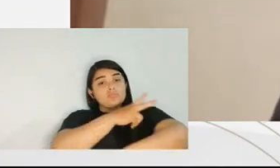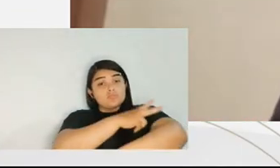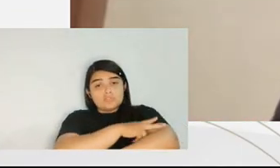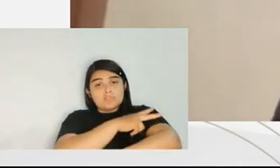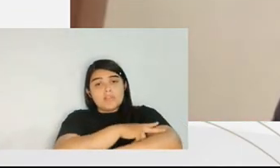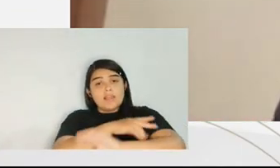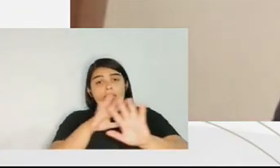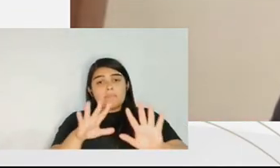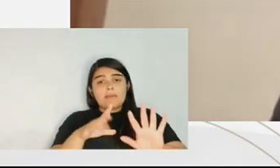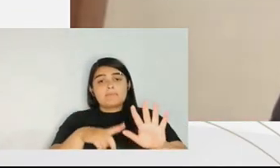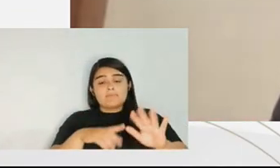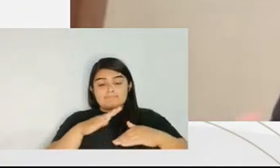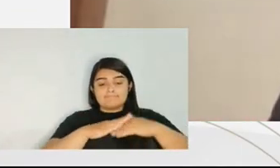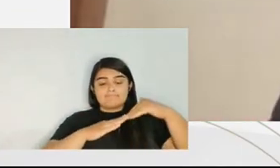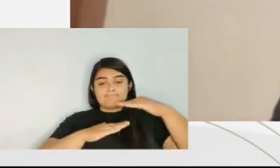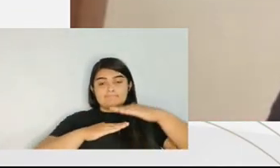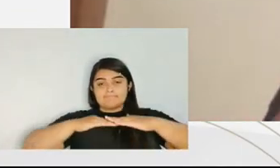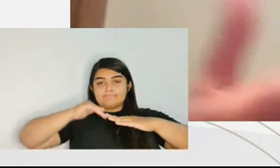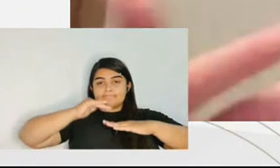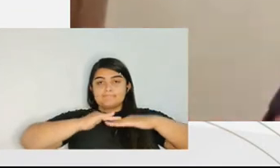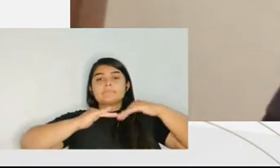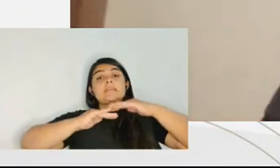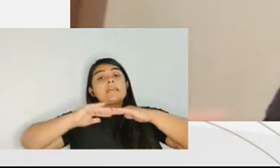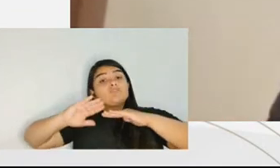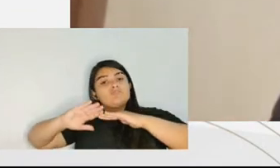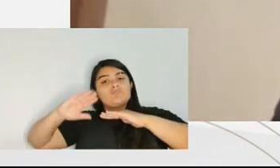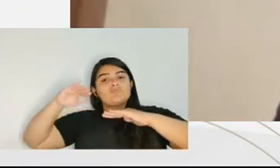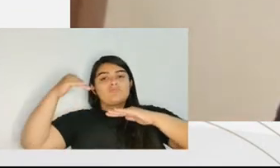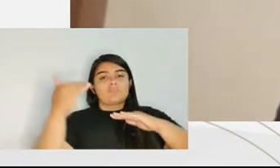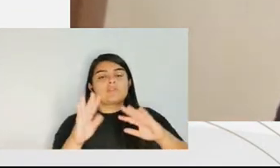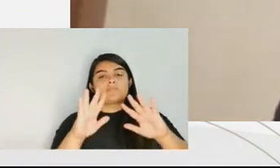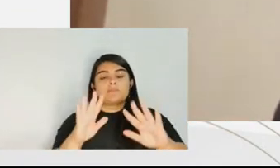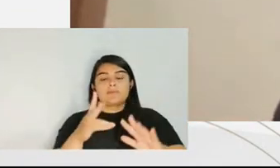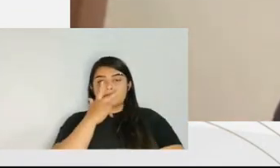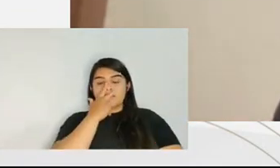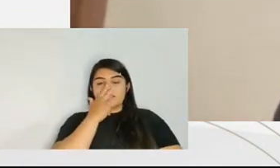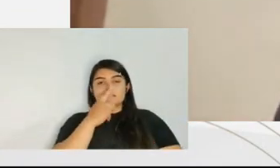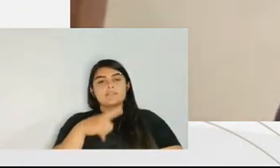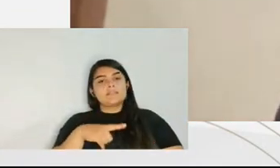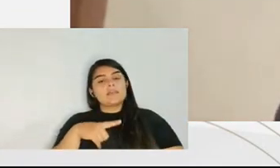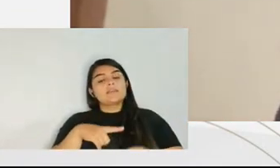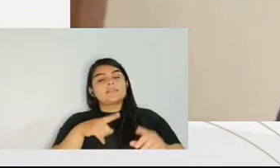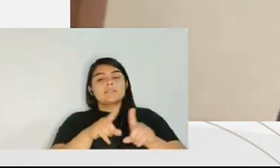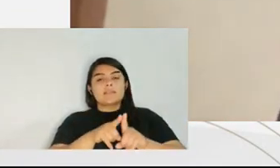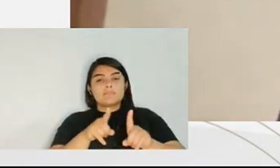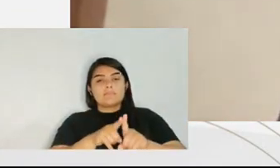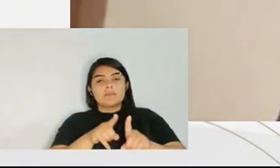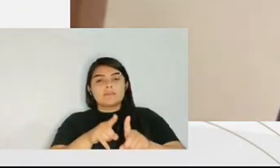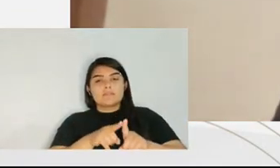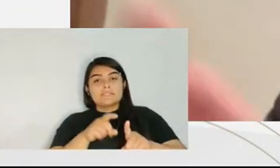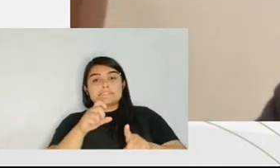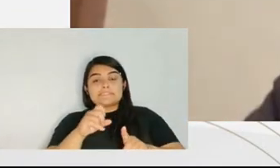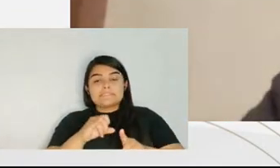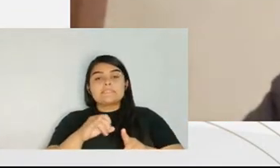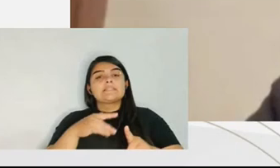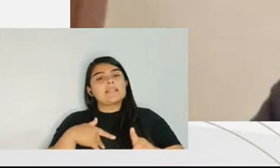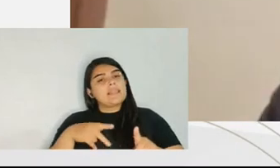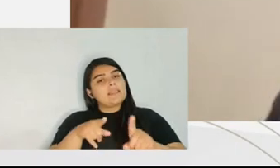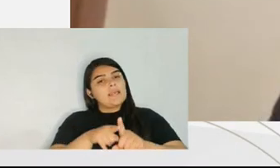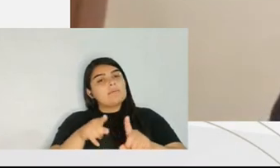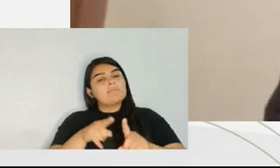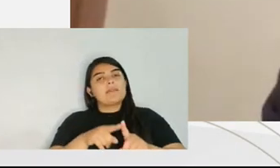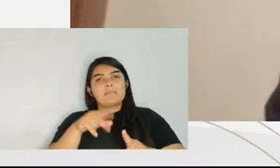big problem. But there's also a unionized problem. And I think that comes, it's